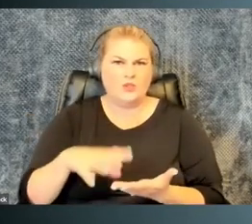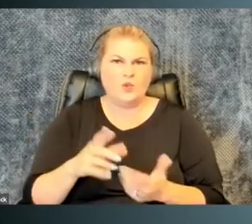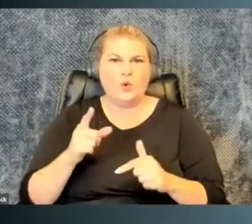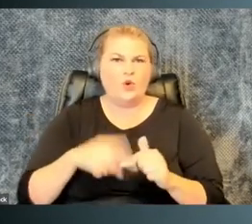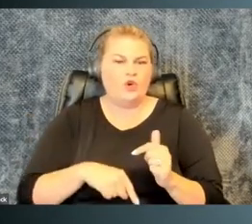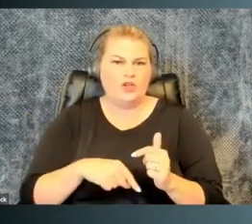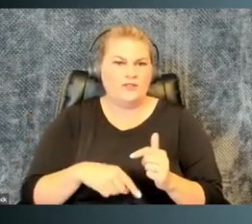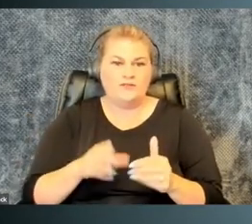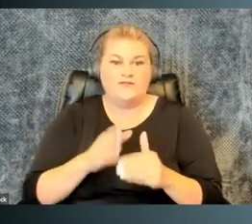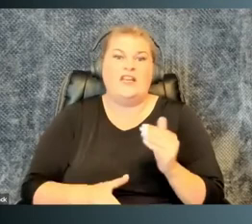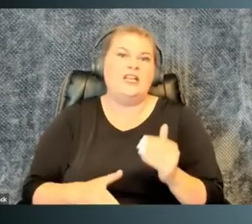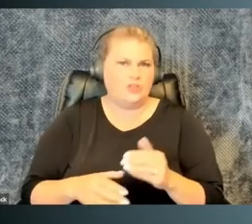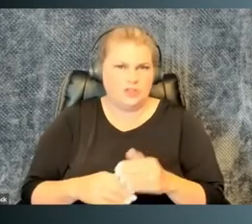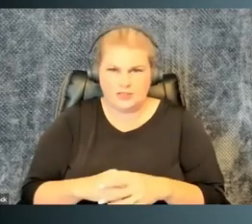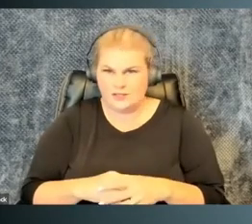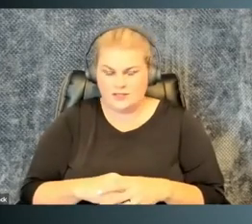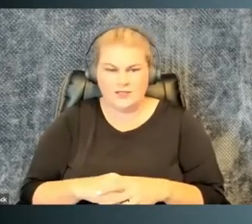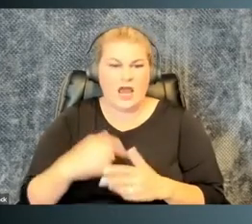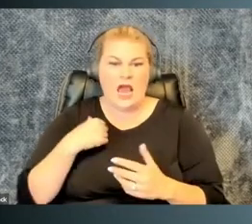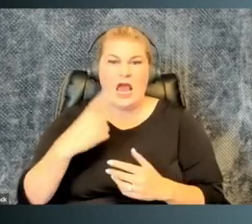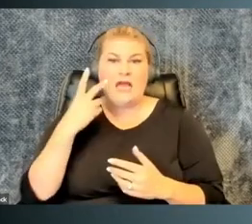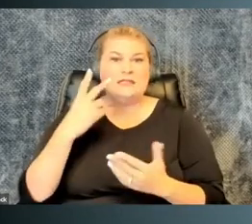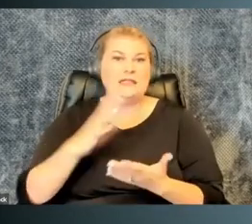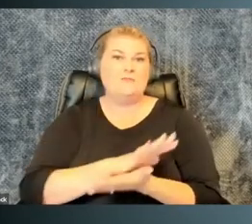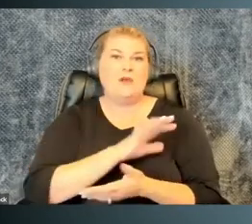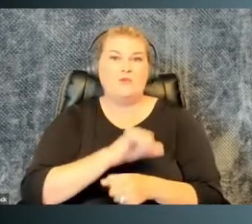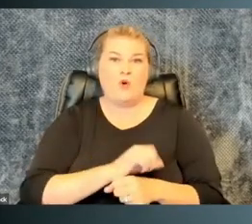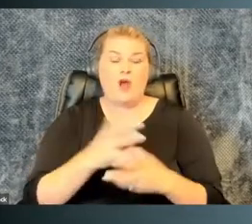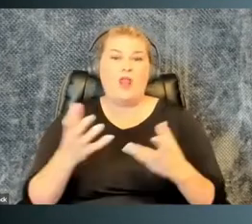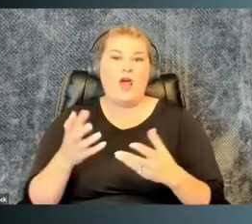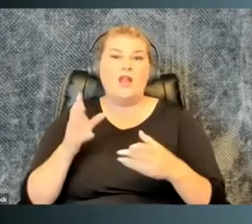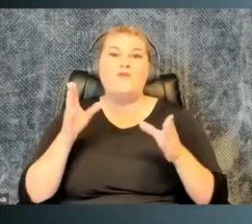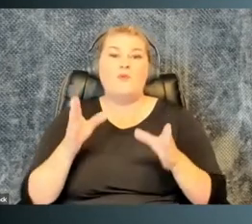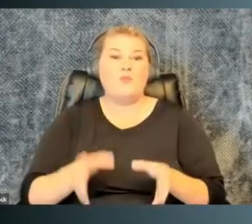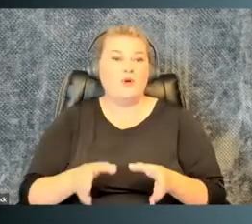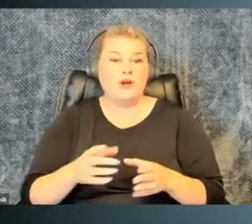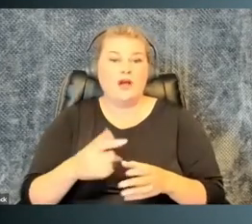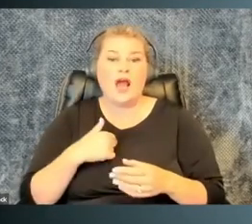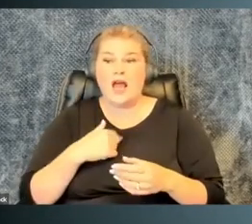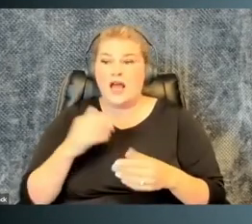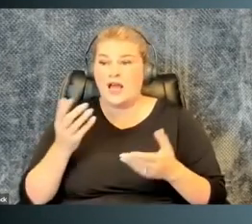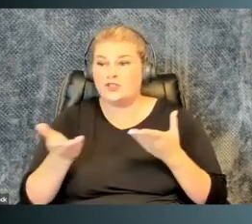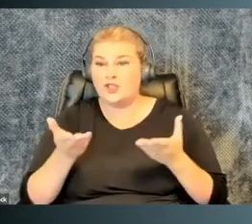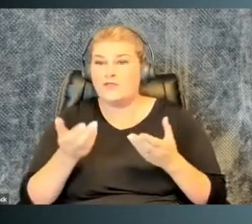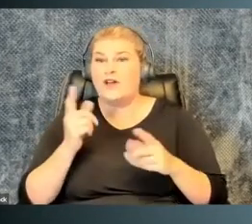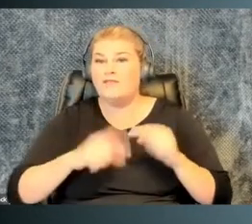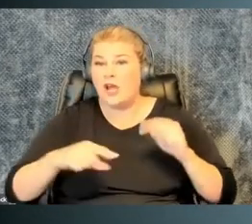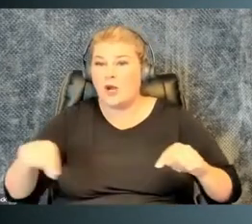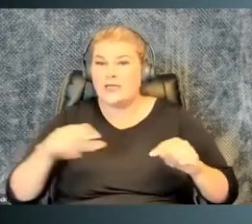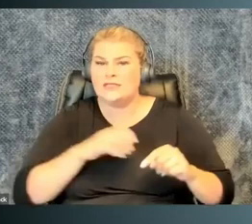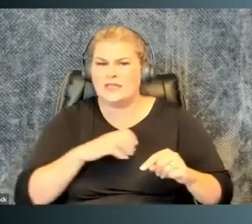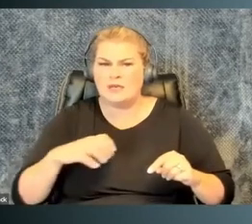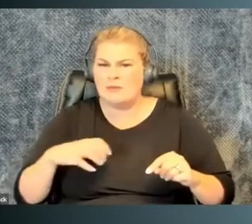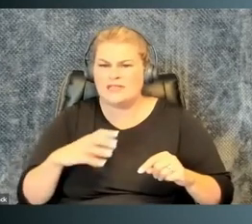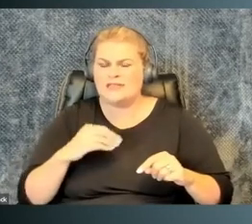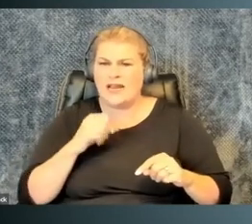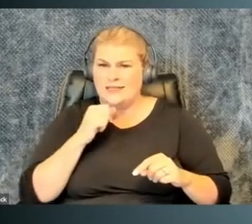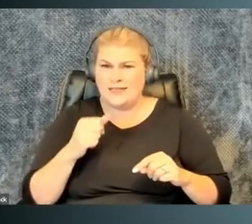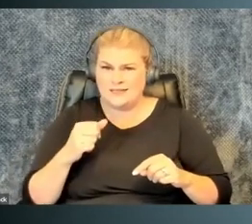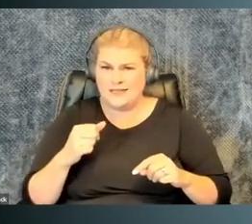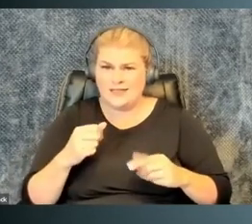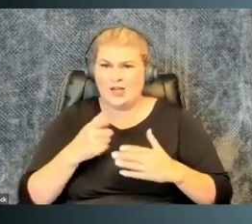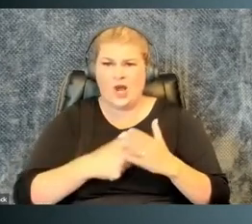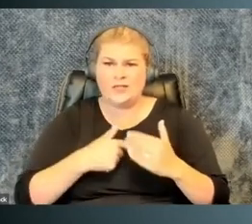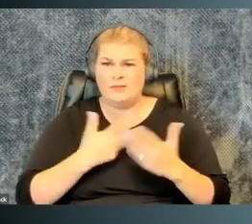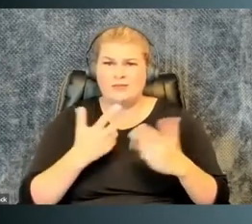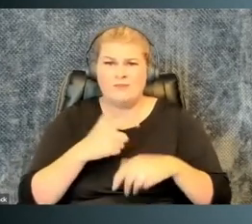disabled students who just couldn't finish paperwork. I see the paperwork a lot as someone who serves on various committees,